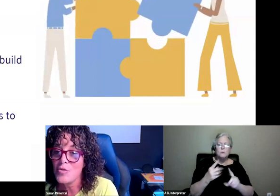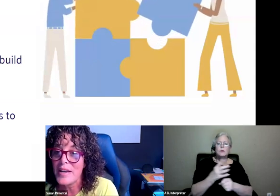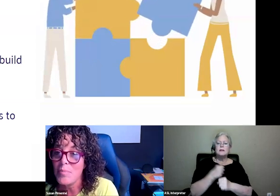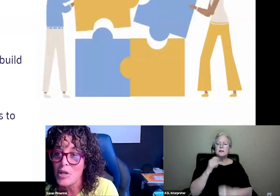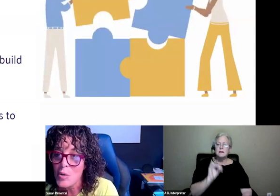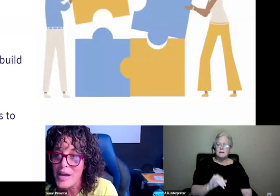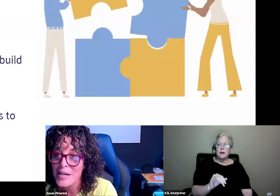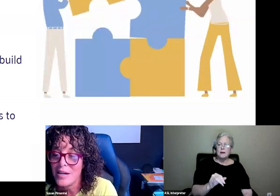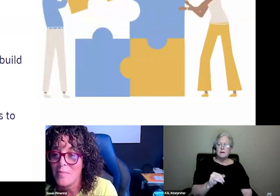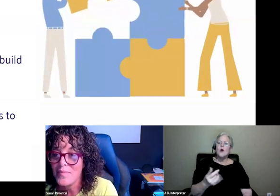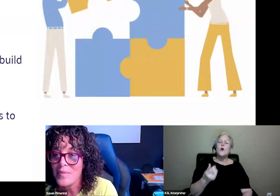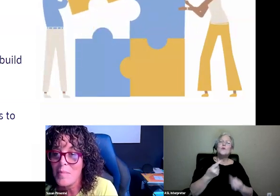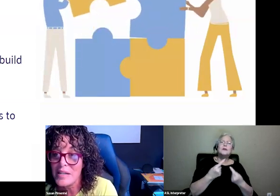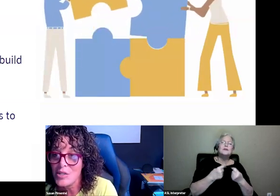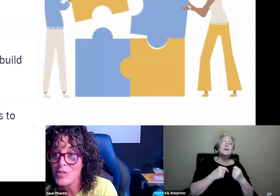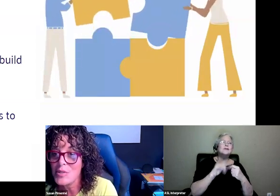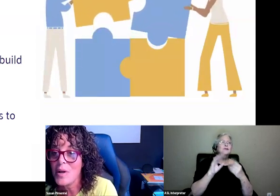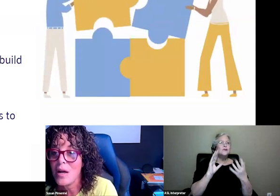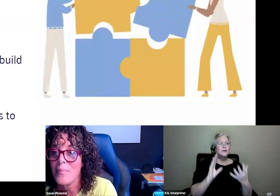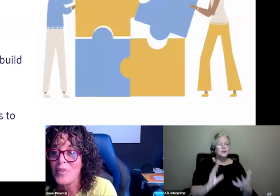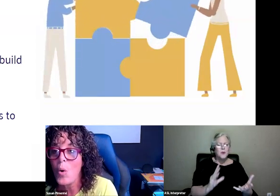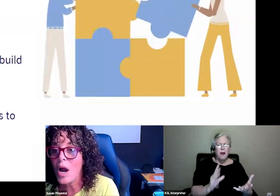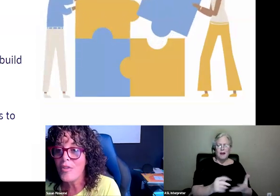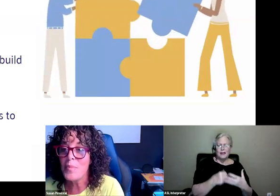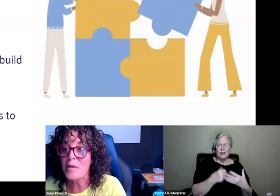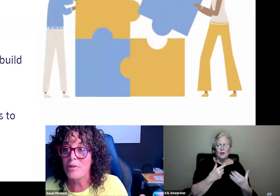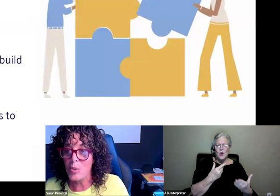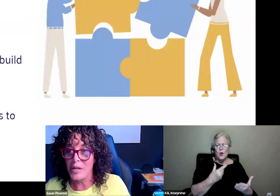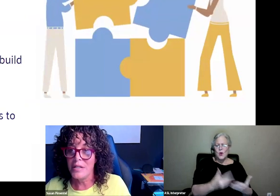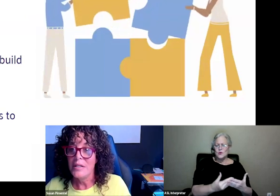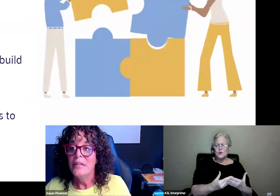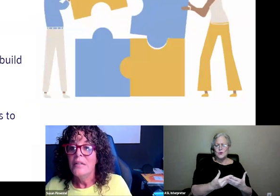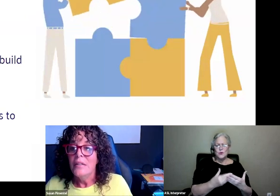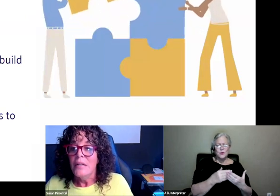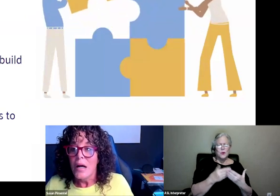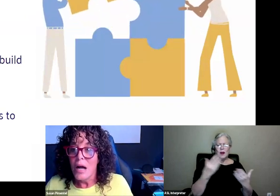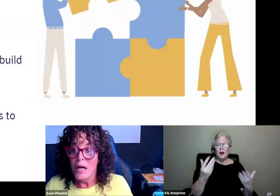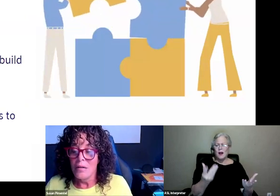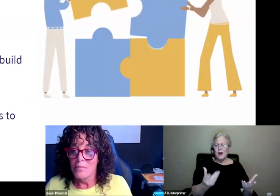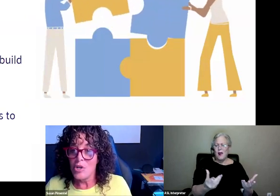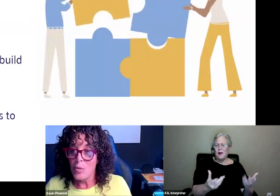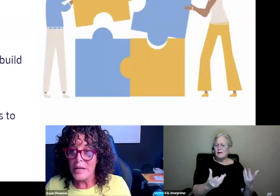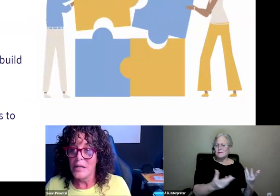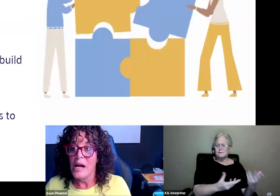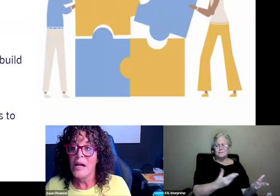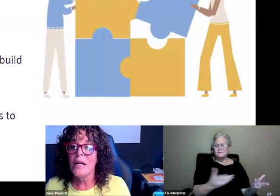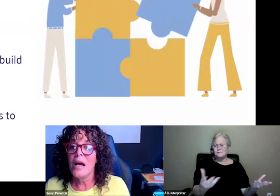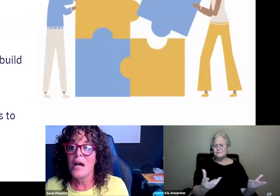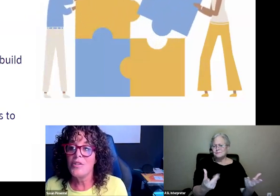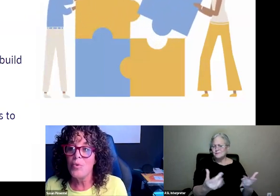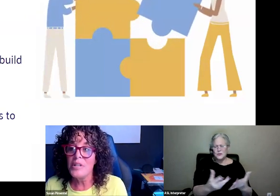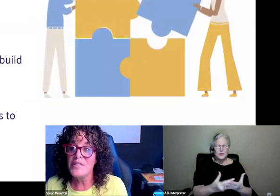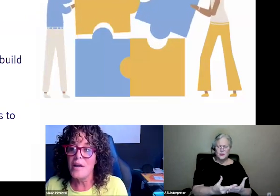are trying to strike a blow at Basel's or other big bloated curricula